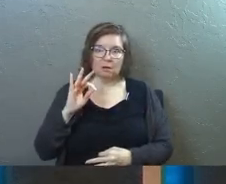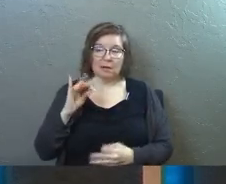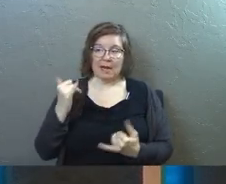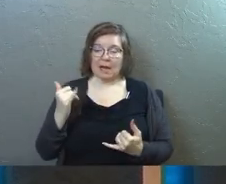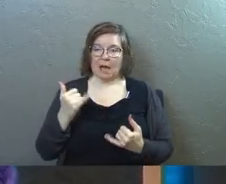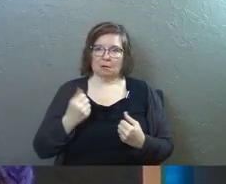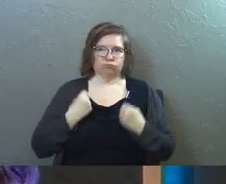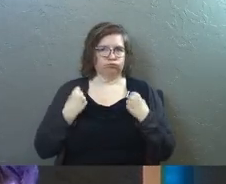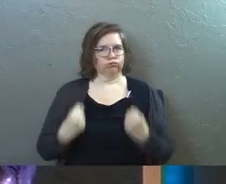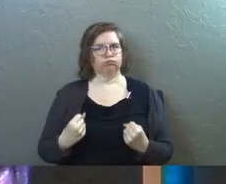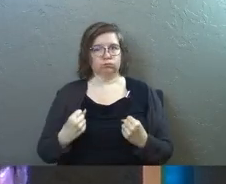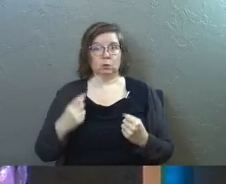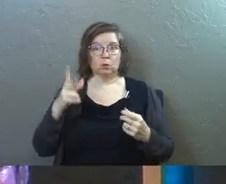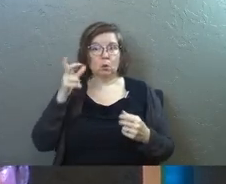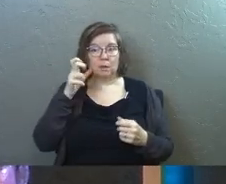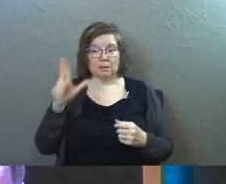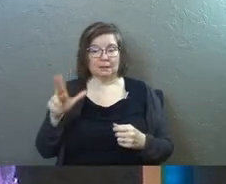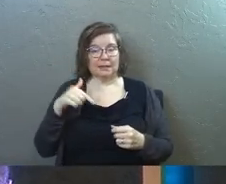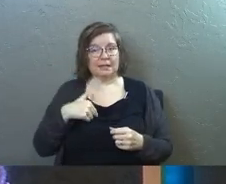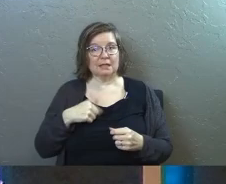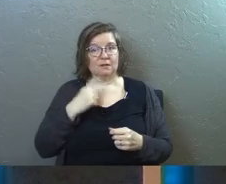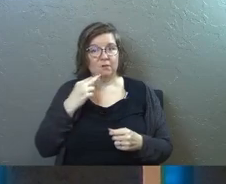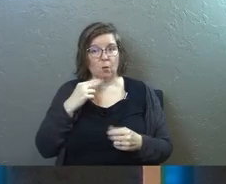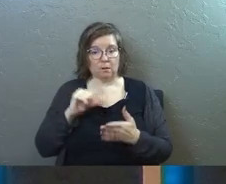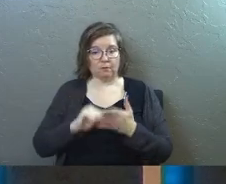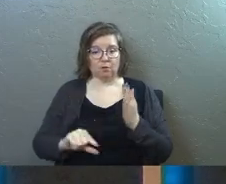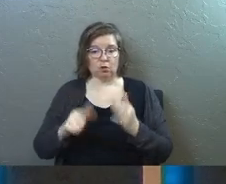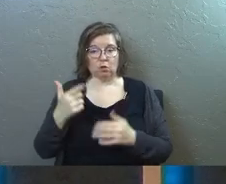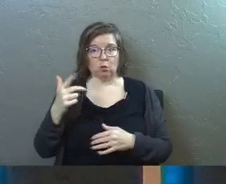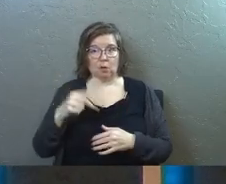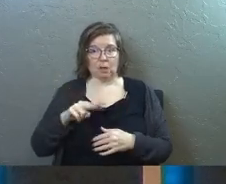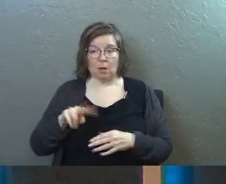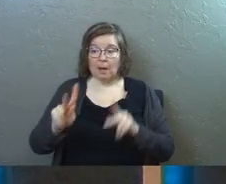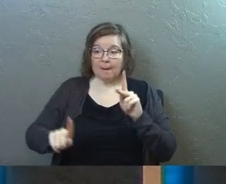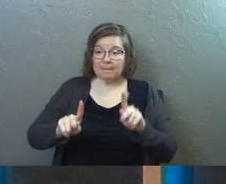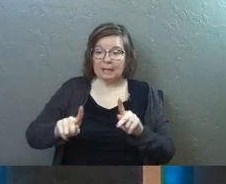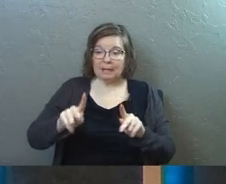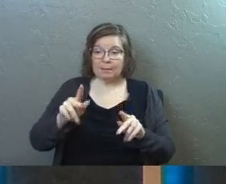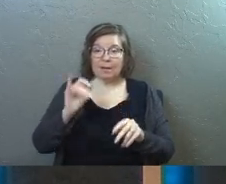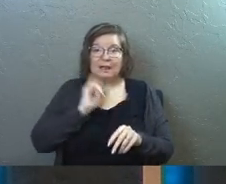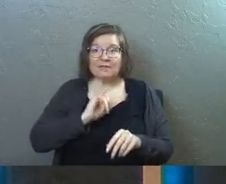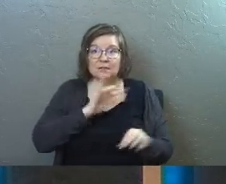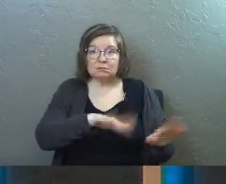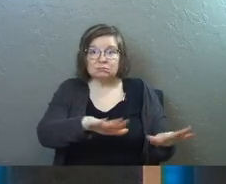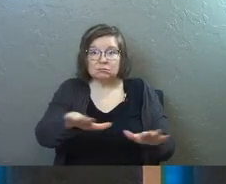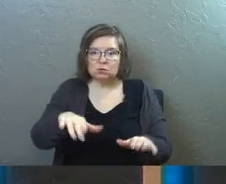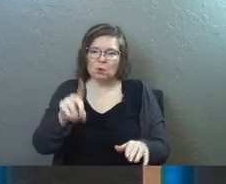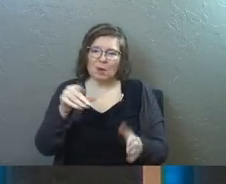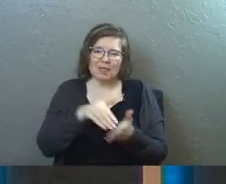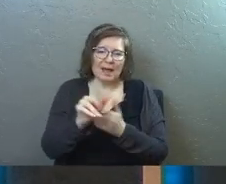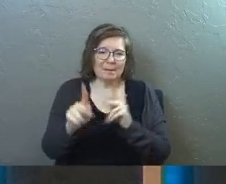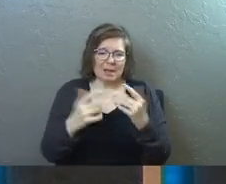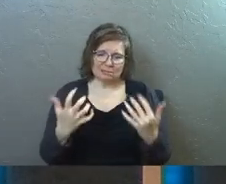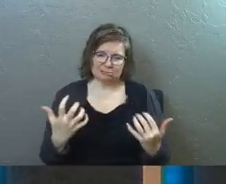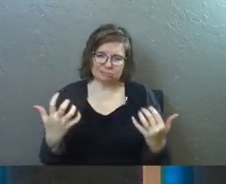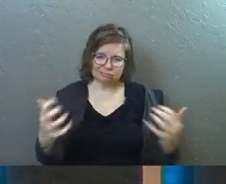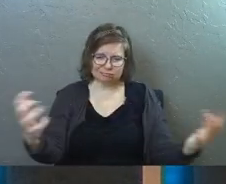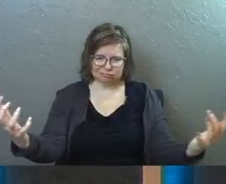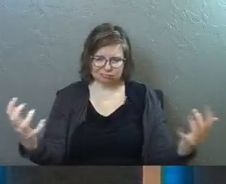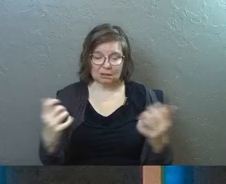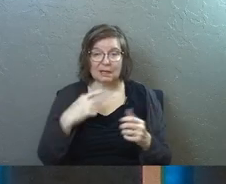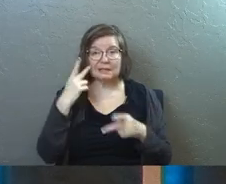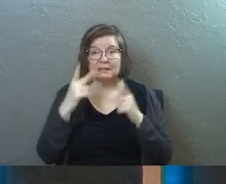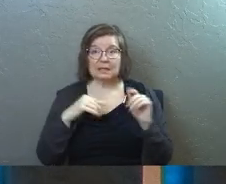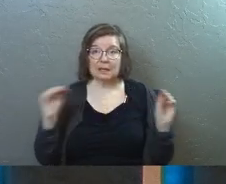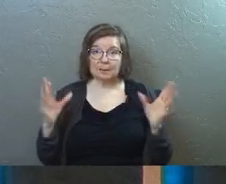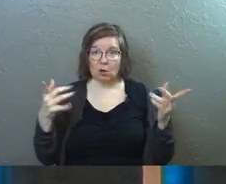boldness. So listen to his voice. This is verse 22. People of Israel, listen. So this is the thousands of people that have gathered around because they're